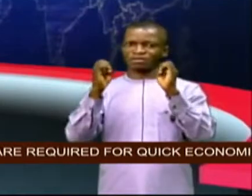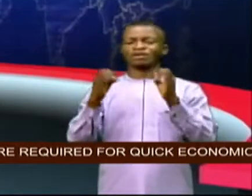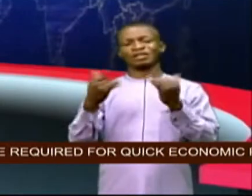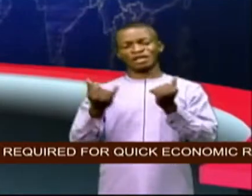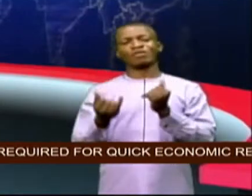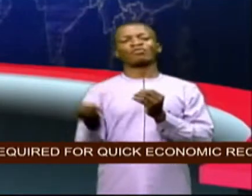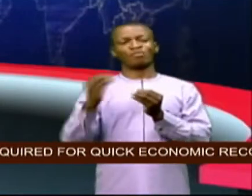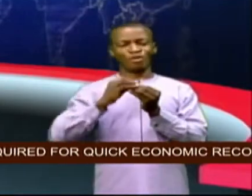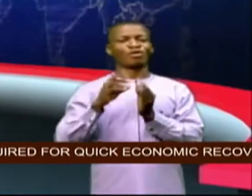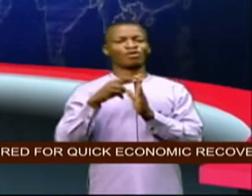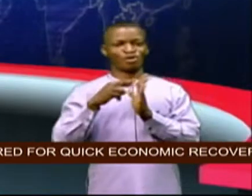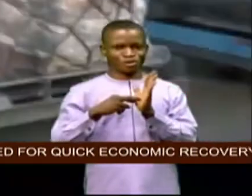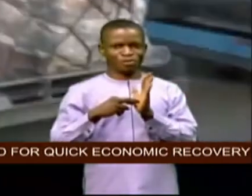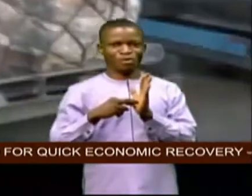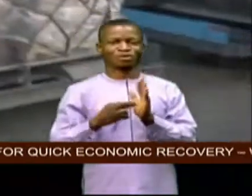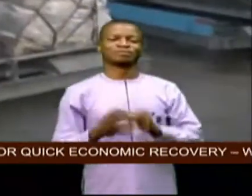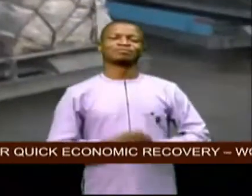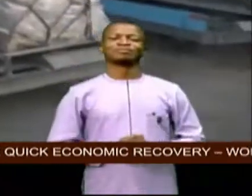reports